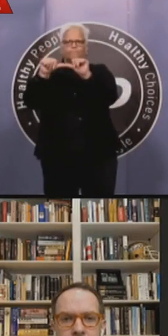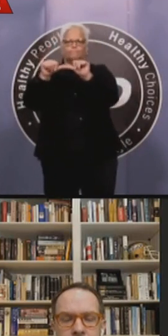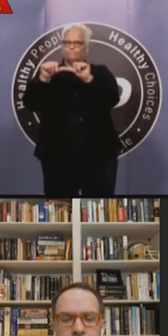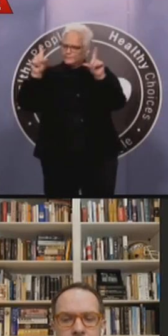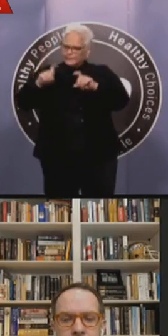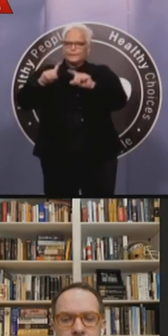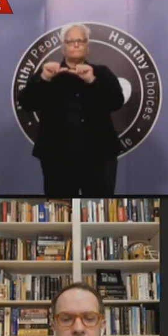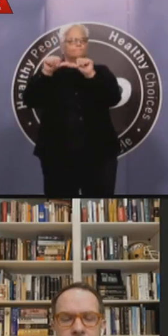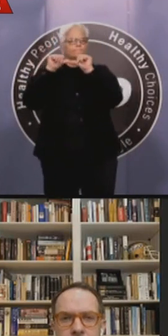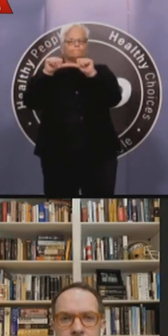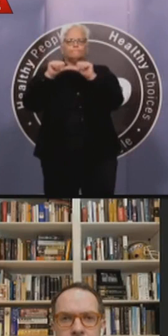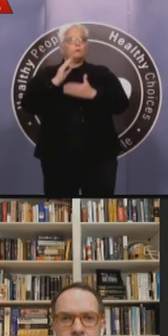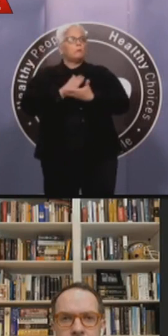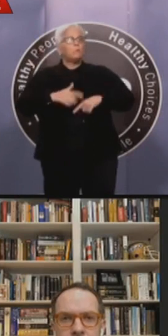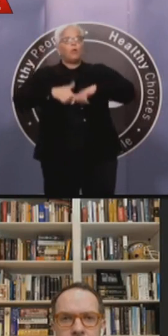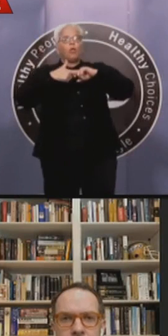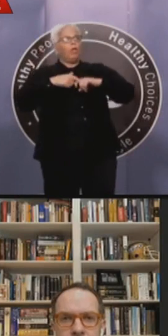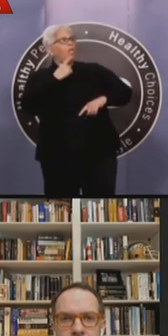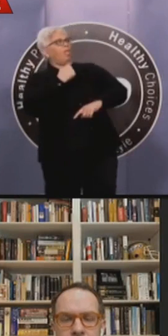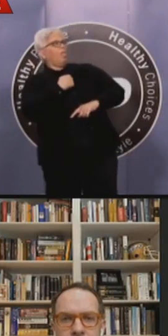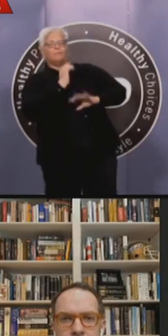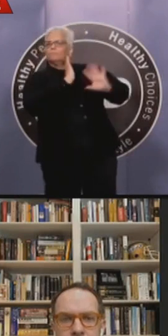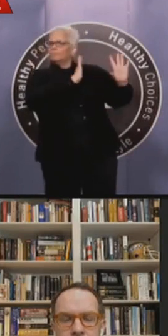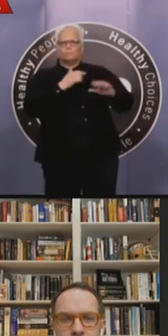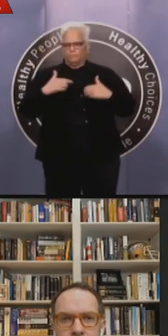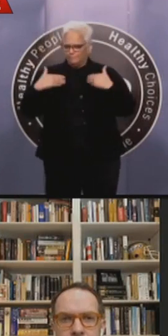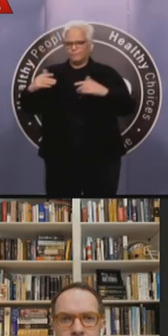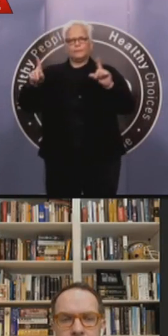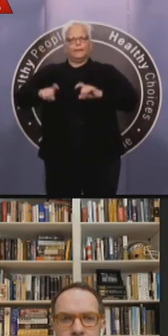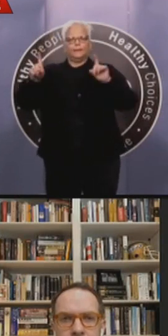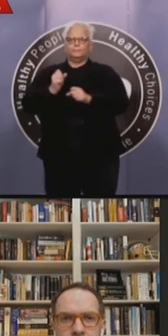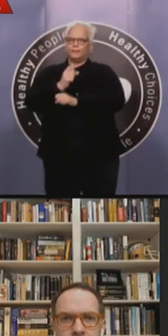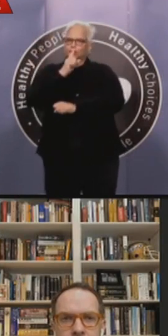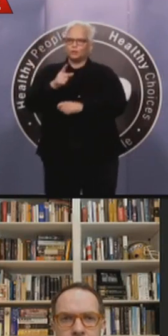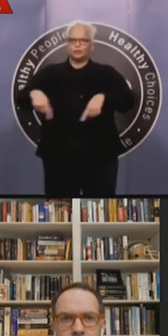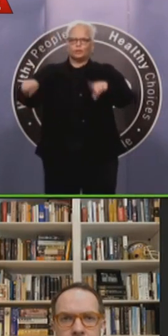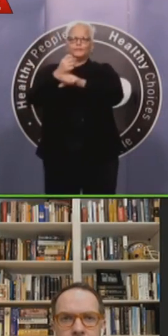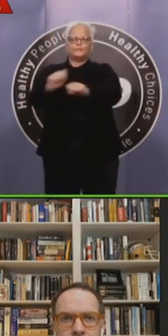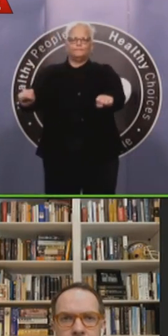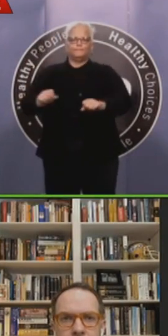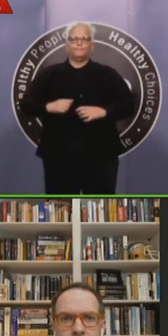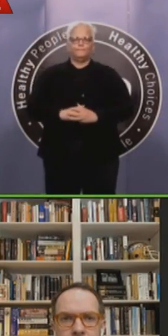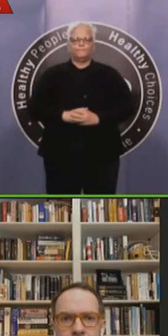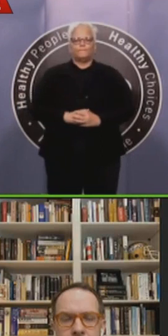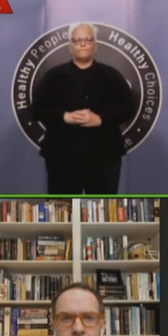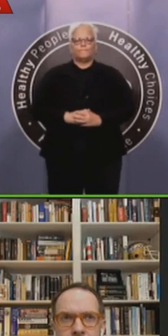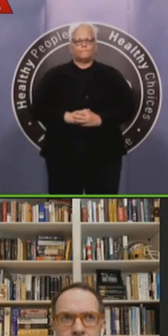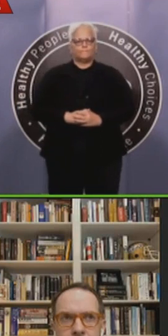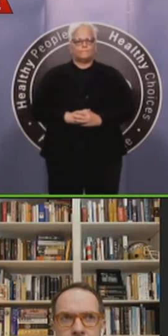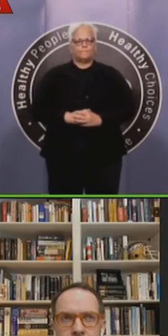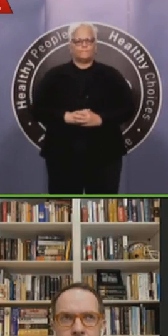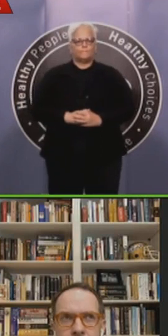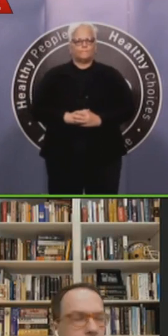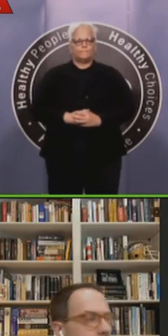ensuring that we've got the materials we need to protect all Tulsa and Tulsa County residents. Okay, from CMG Tulsa